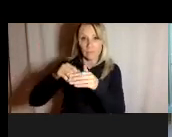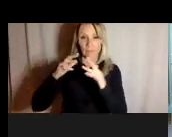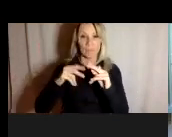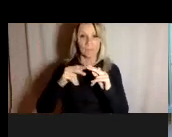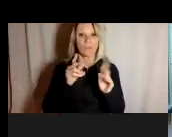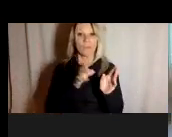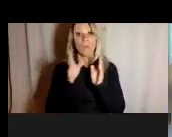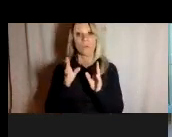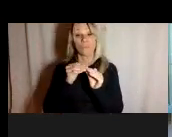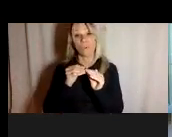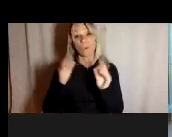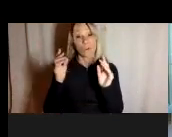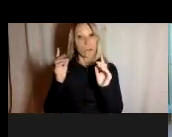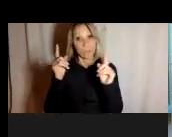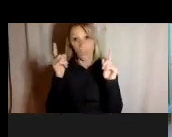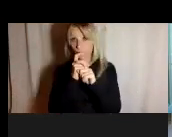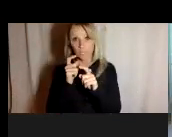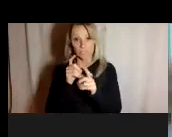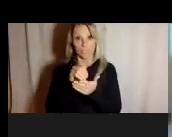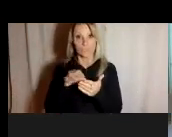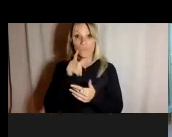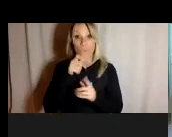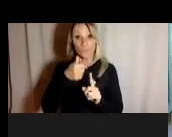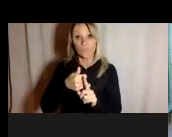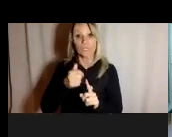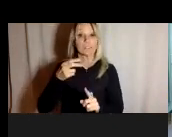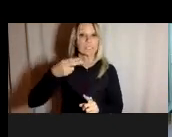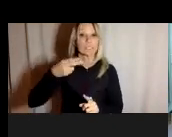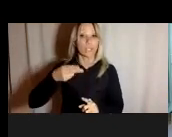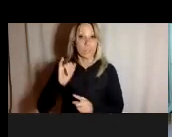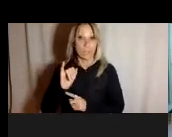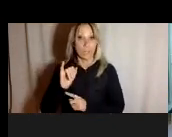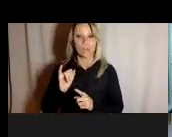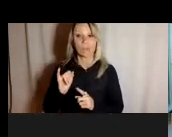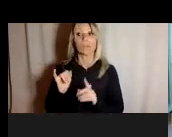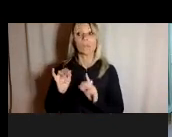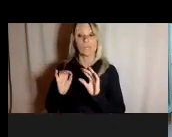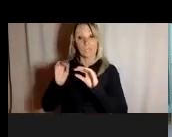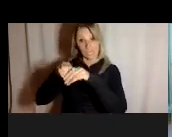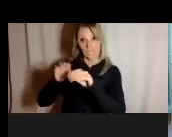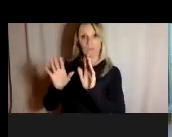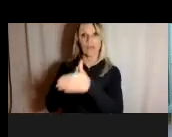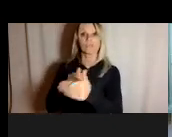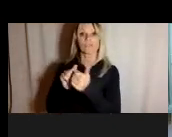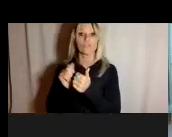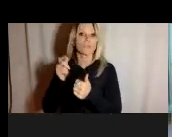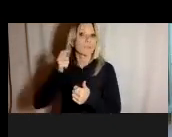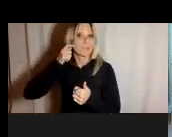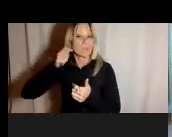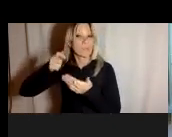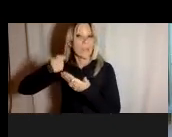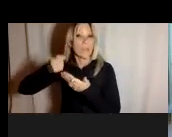student who's hearing impaired uh being uh being in a classroom with amplification if needed it could also be um the